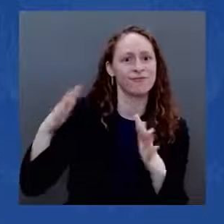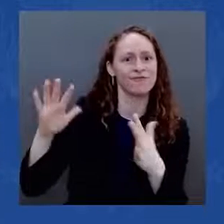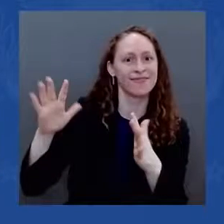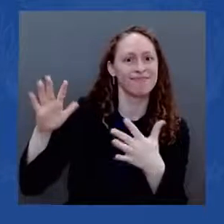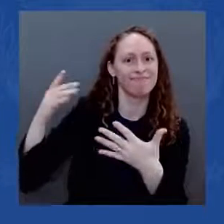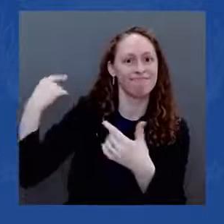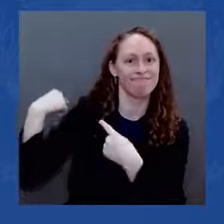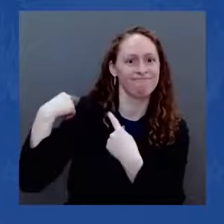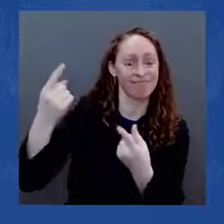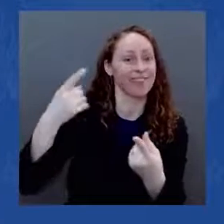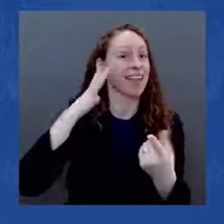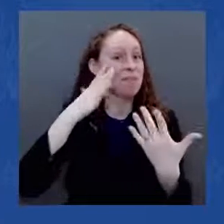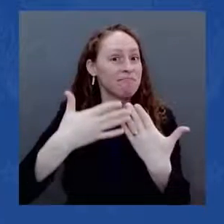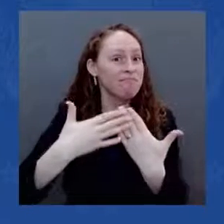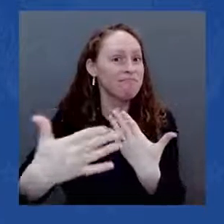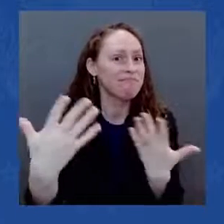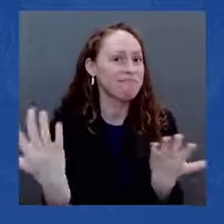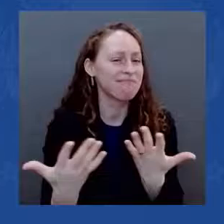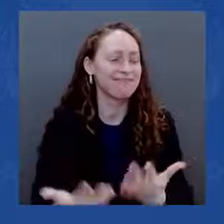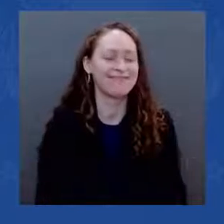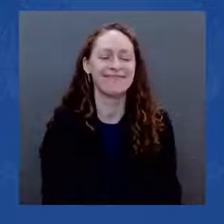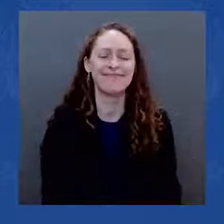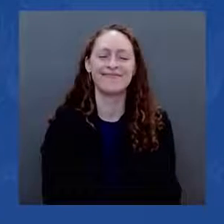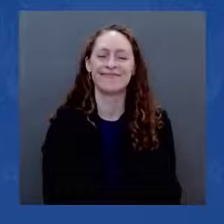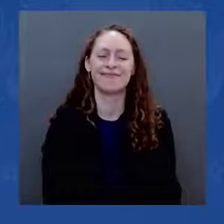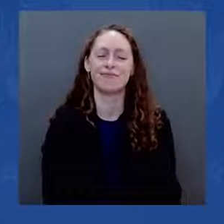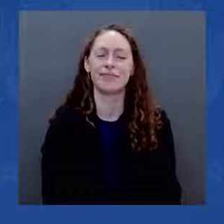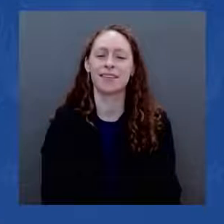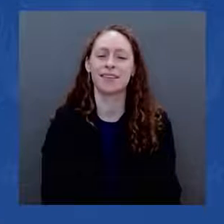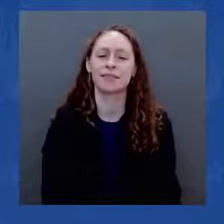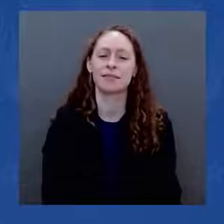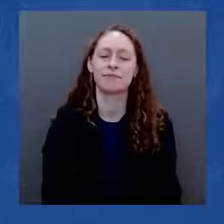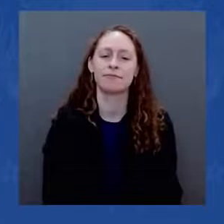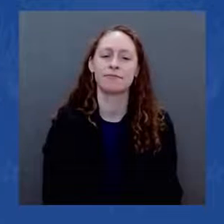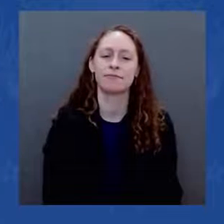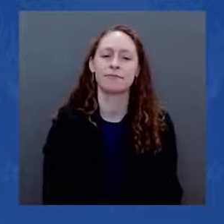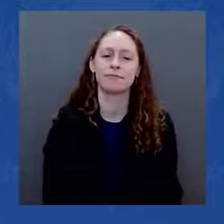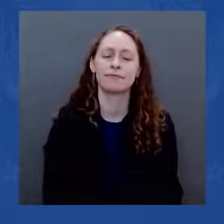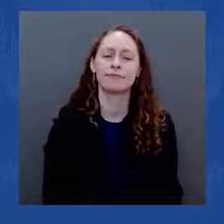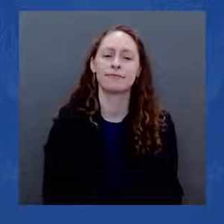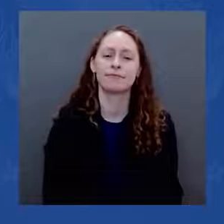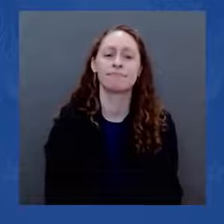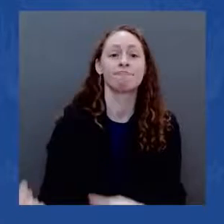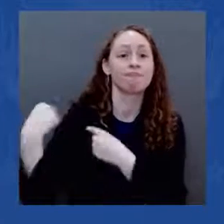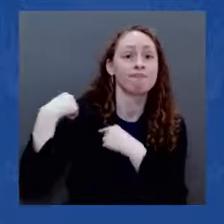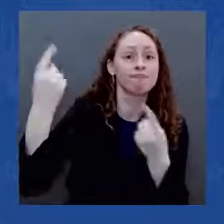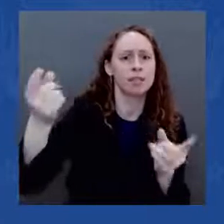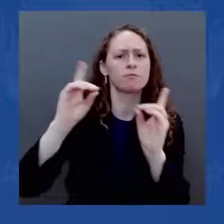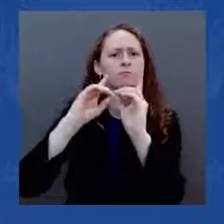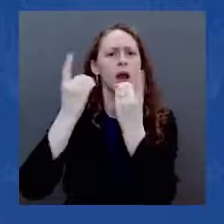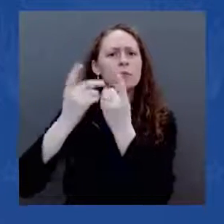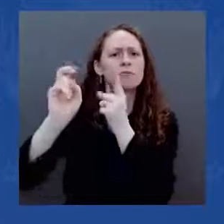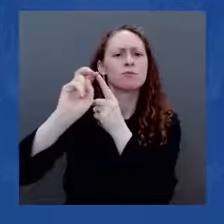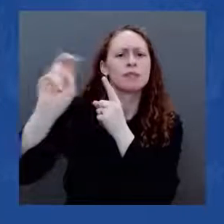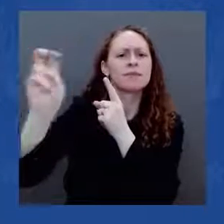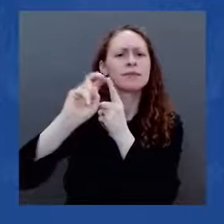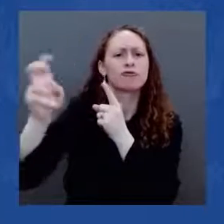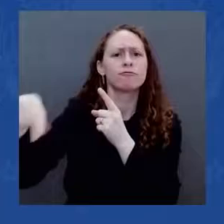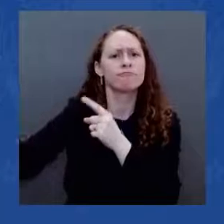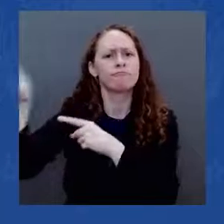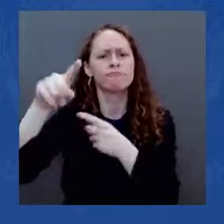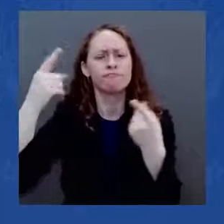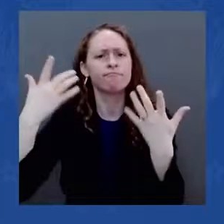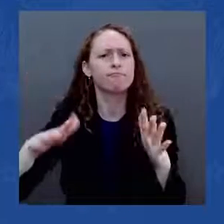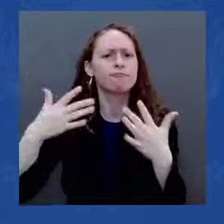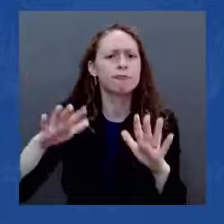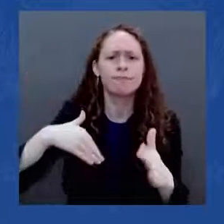nearly $53 billion to states to modernize highways. So you have to leave 30